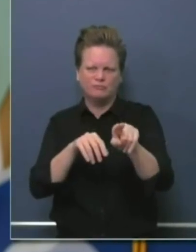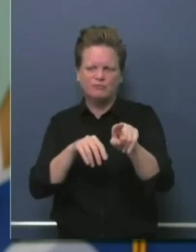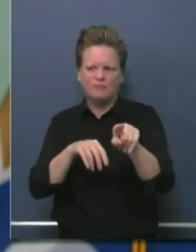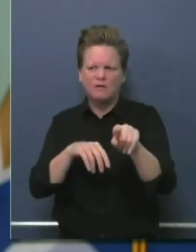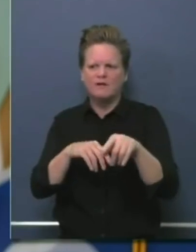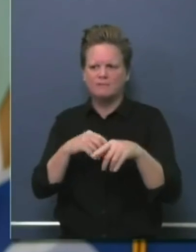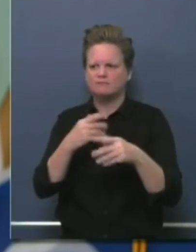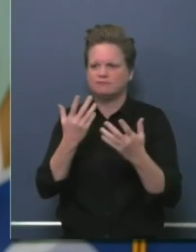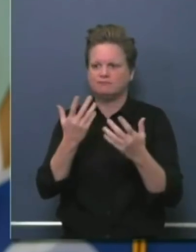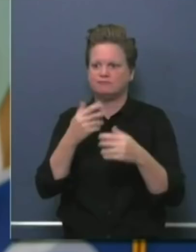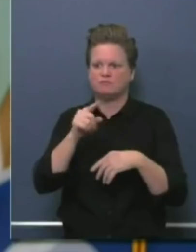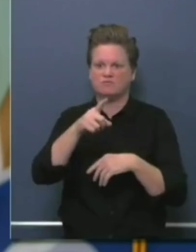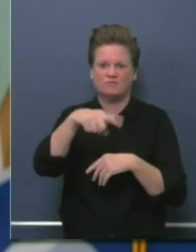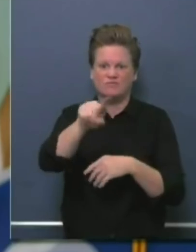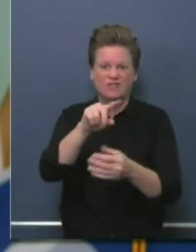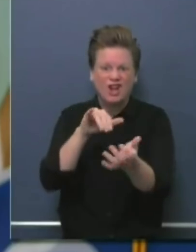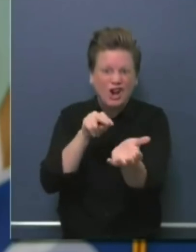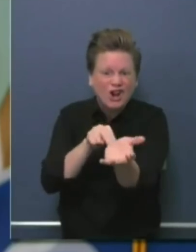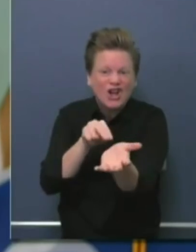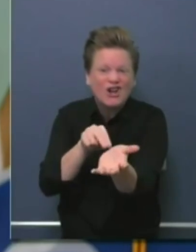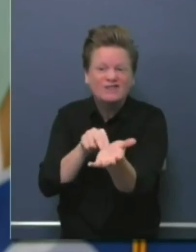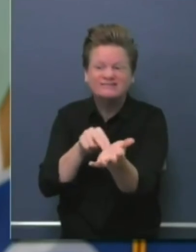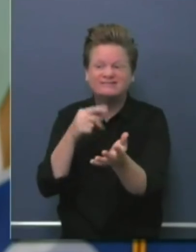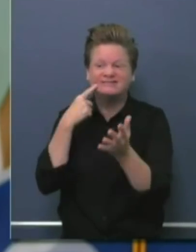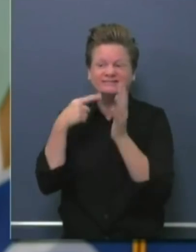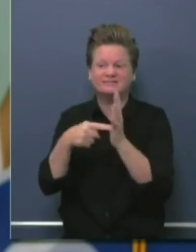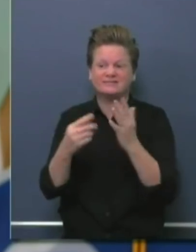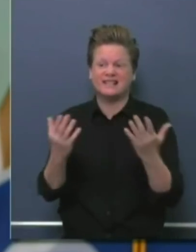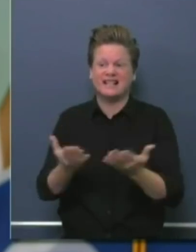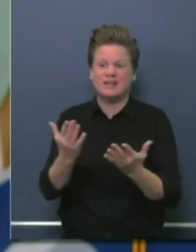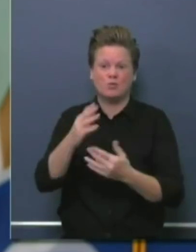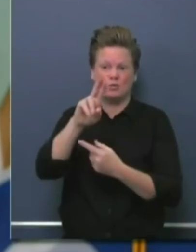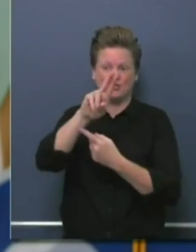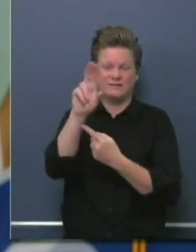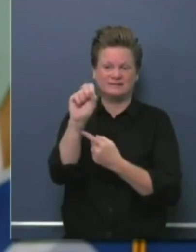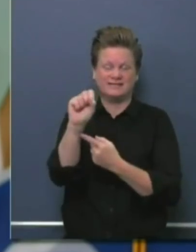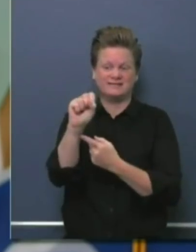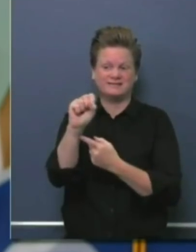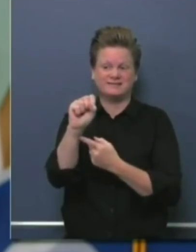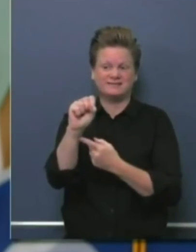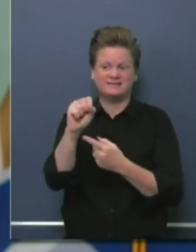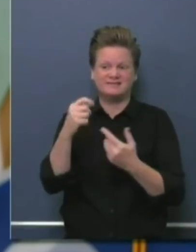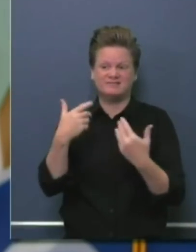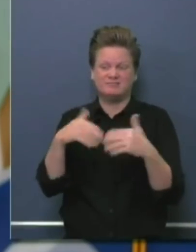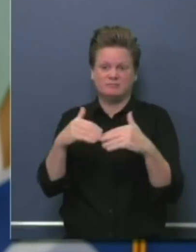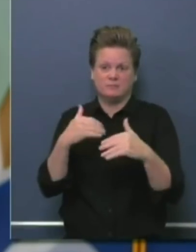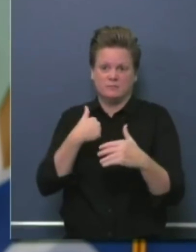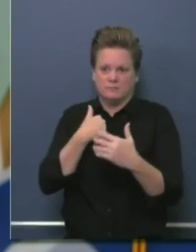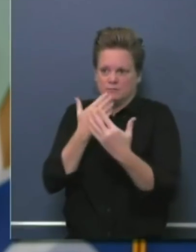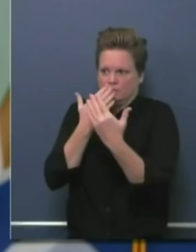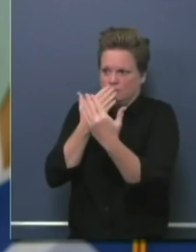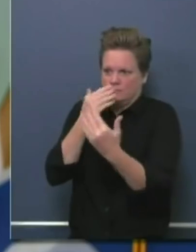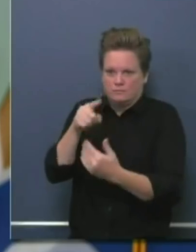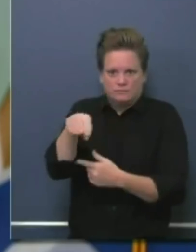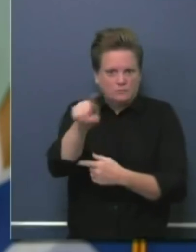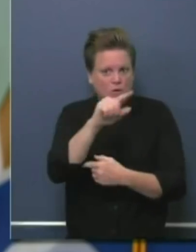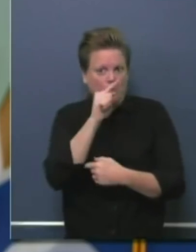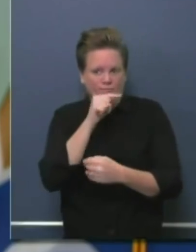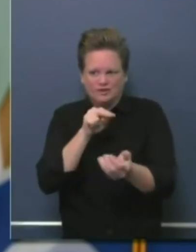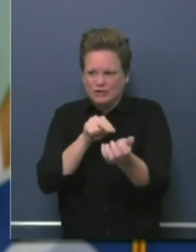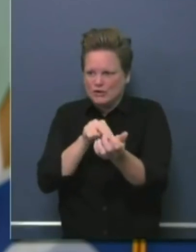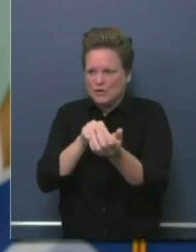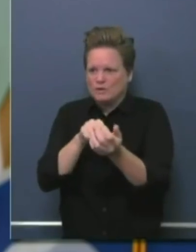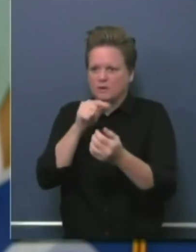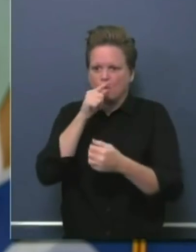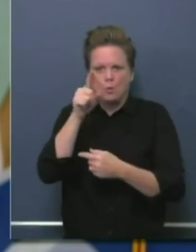National Nurses Day here in the United States of America, to say thank you to our nurses, thank you to our frontline heroes,